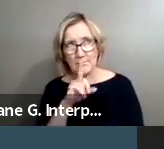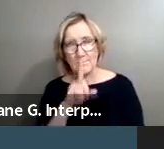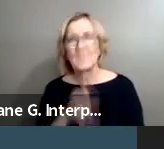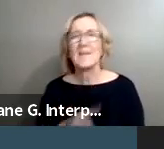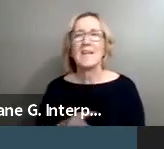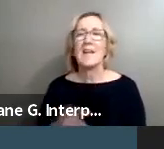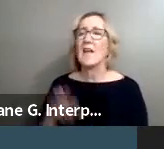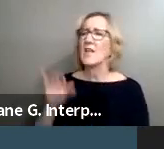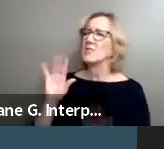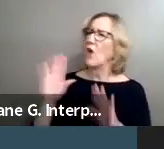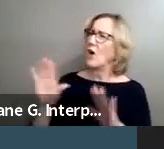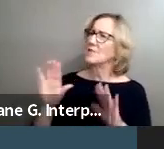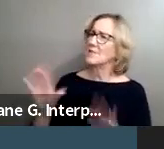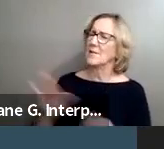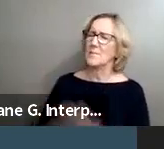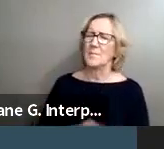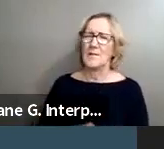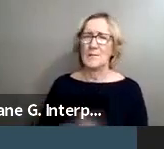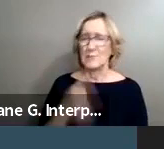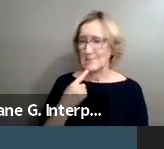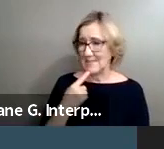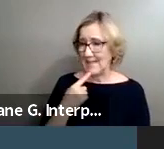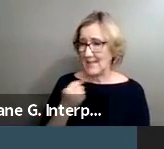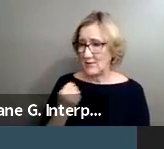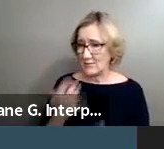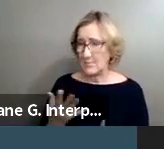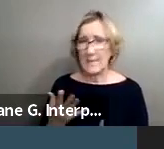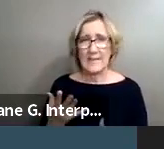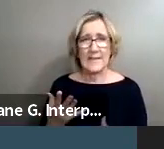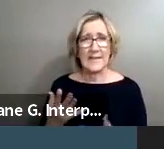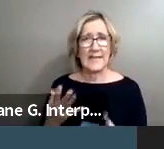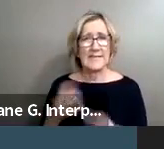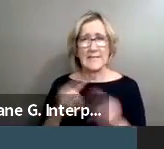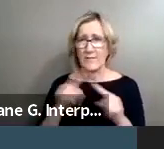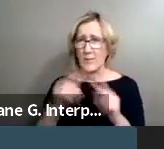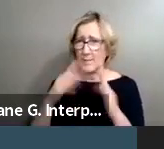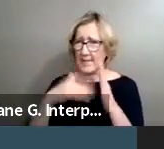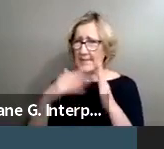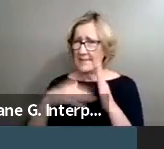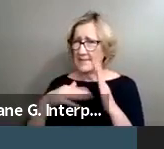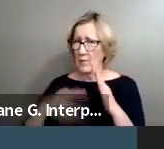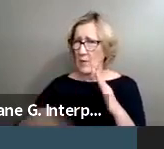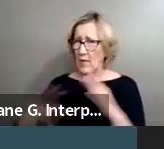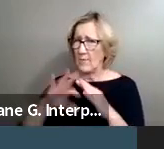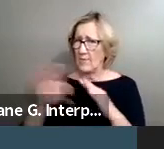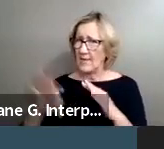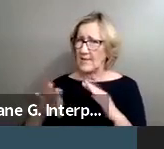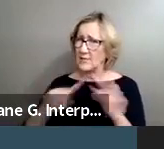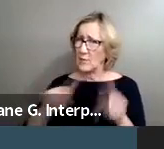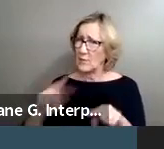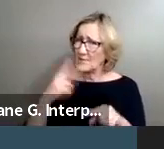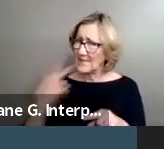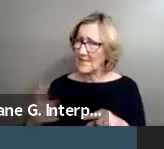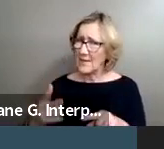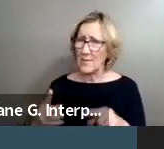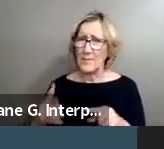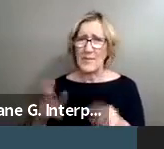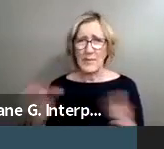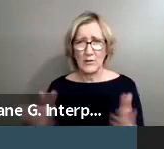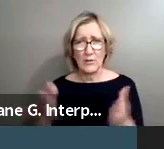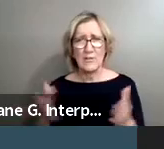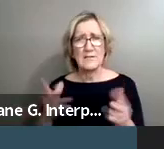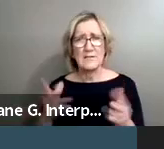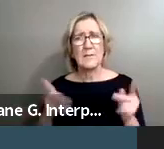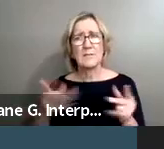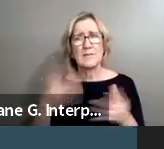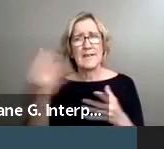No, that's awesome. I mean, just saying that, you know, there's a bunch of them around Flint. So, like, go check them out. And that just kind of encourages people to get